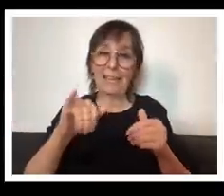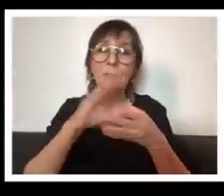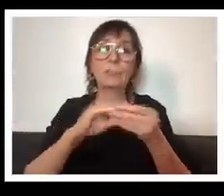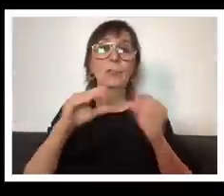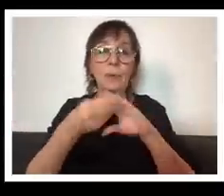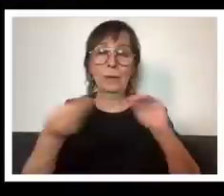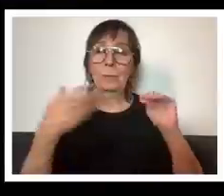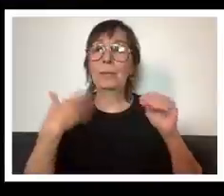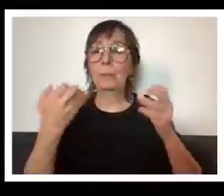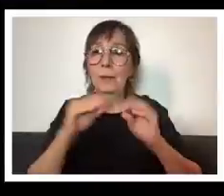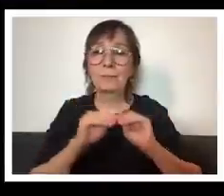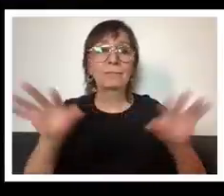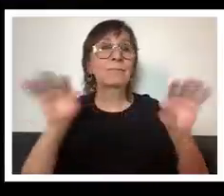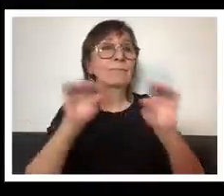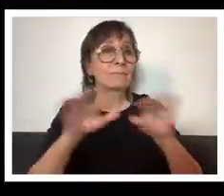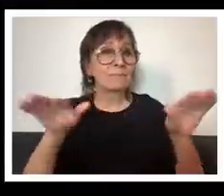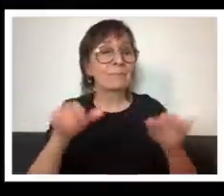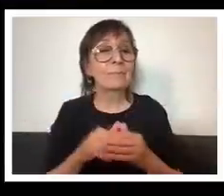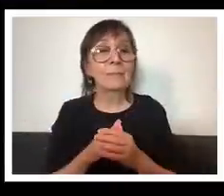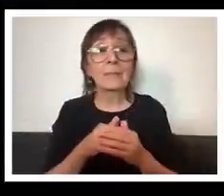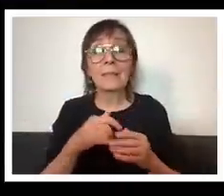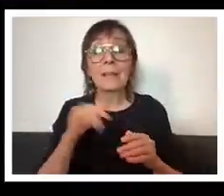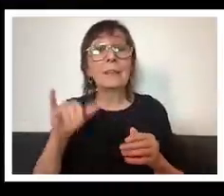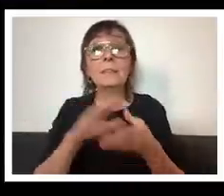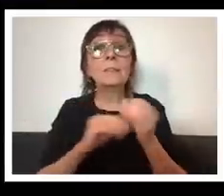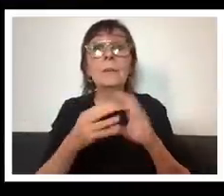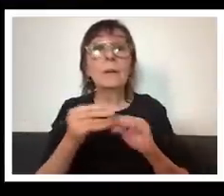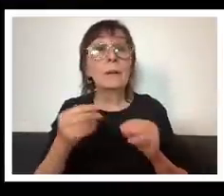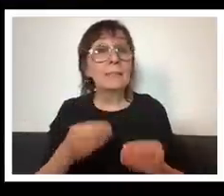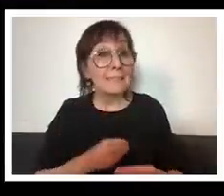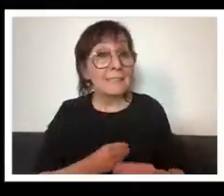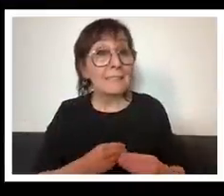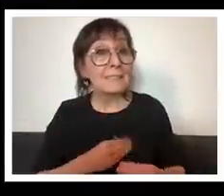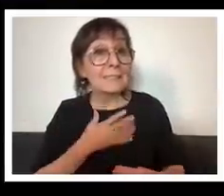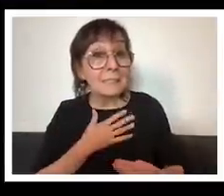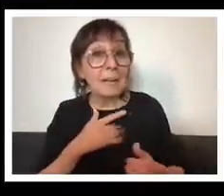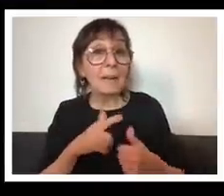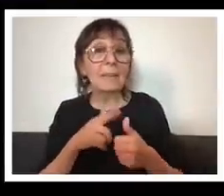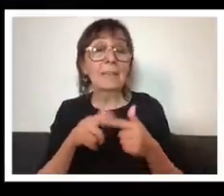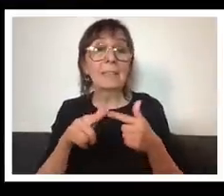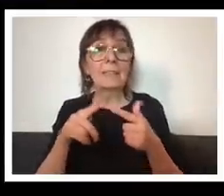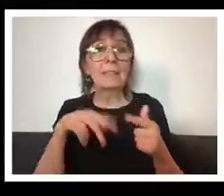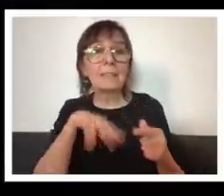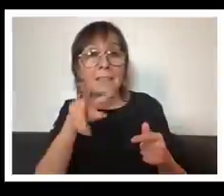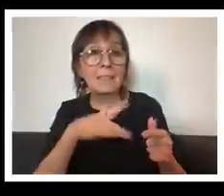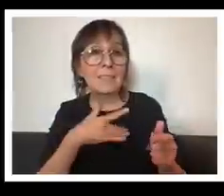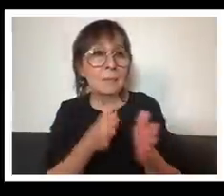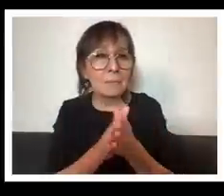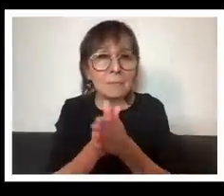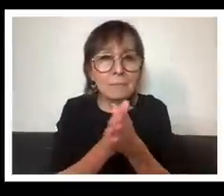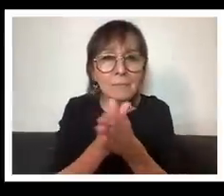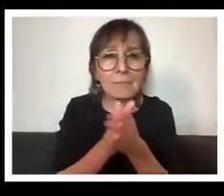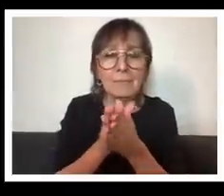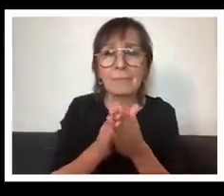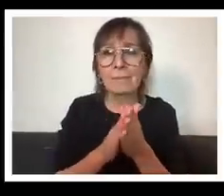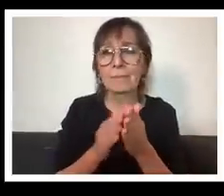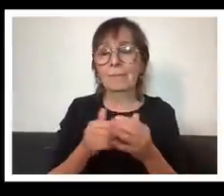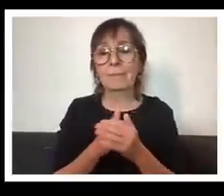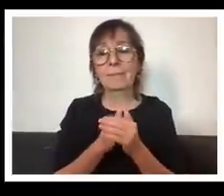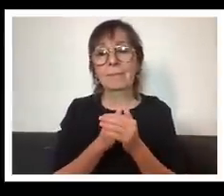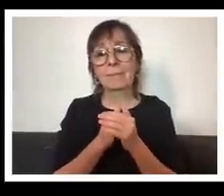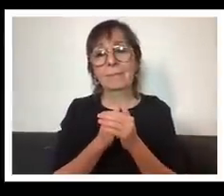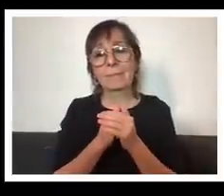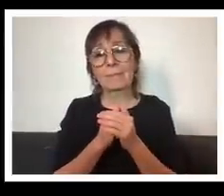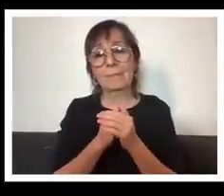wanted to see um it was inspiring it was motivating it